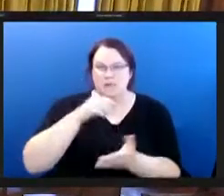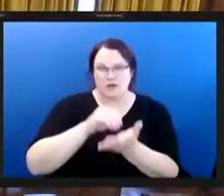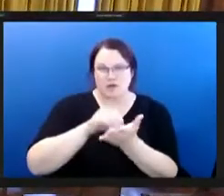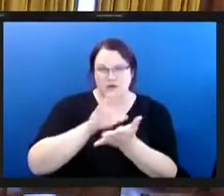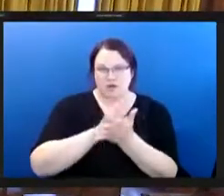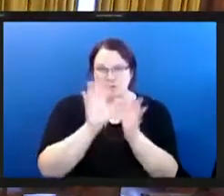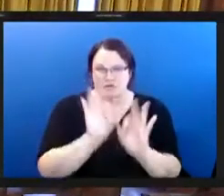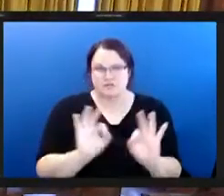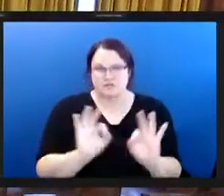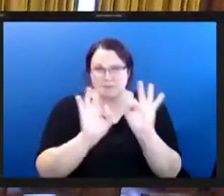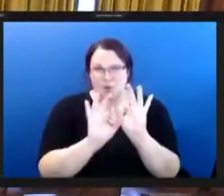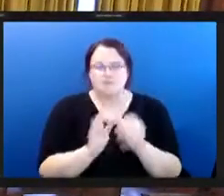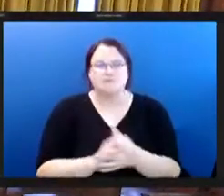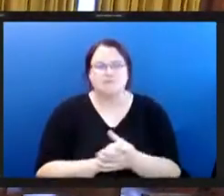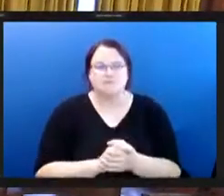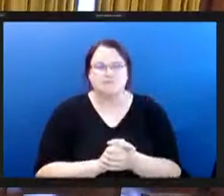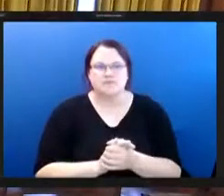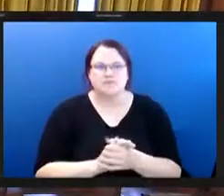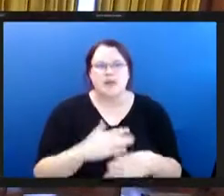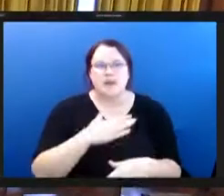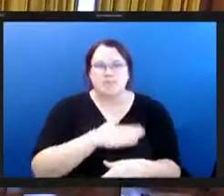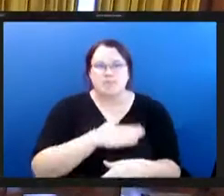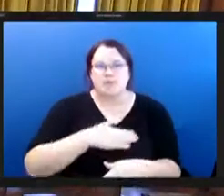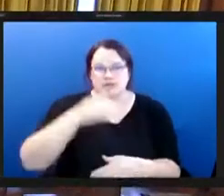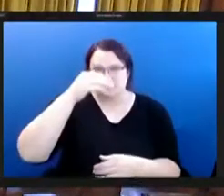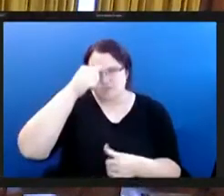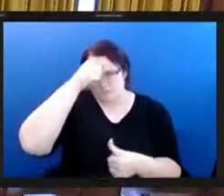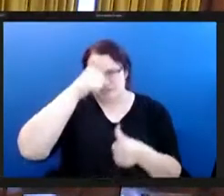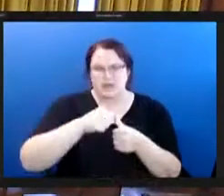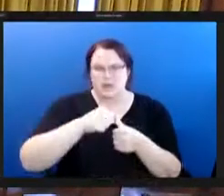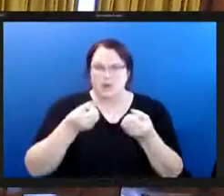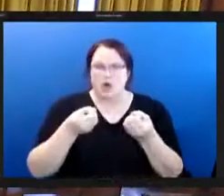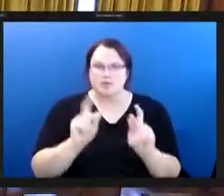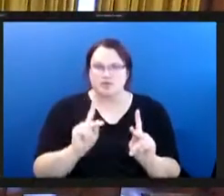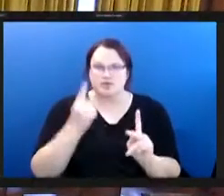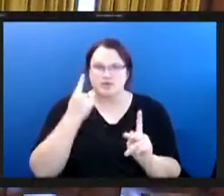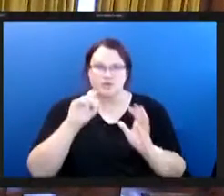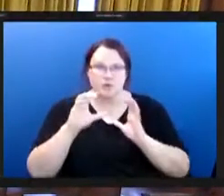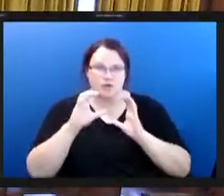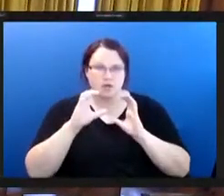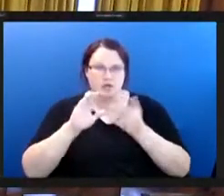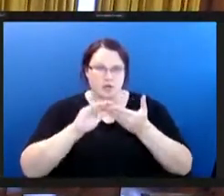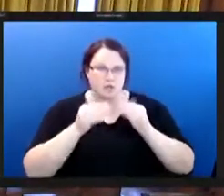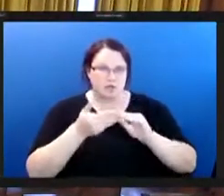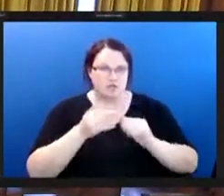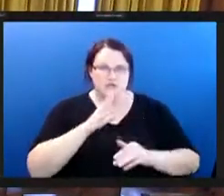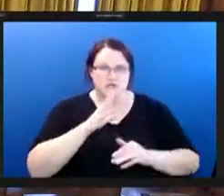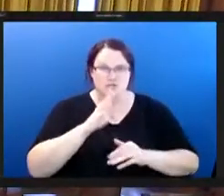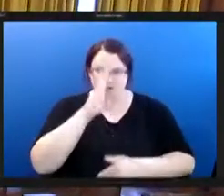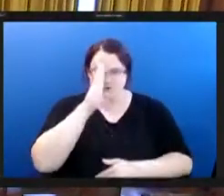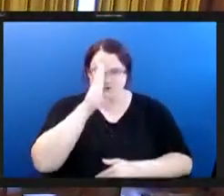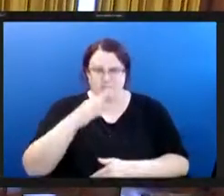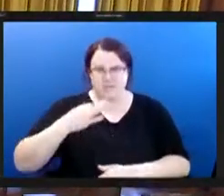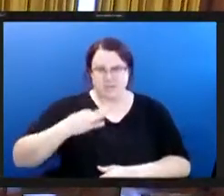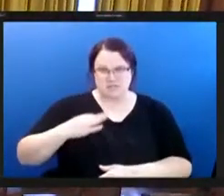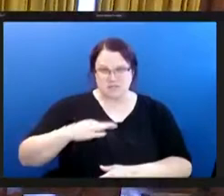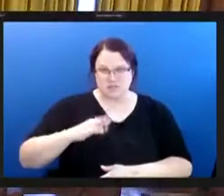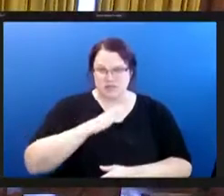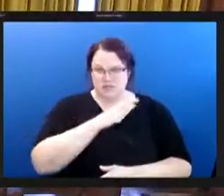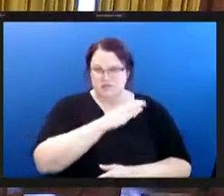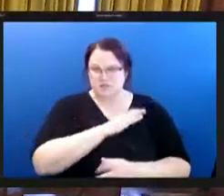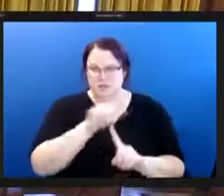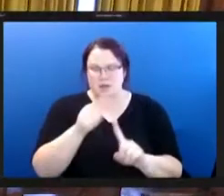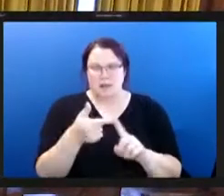and please keep in mind that this is an opportunity for the community to speak directly to pittsburgh council about the issue at hand